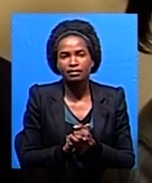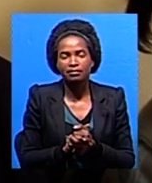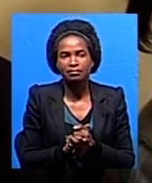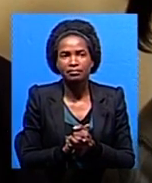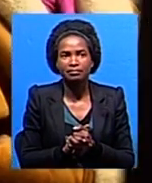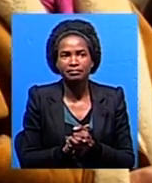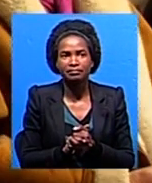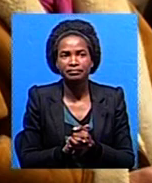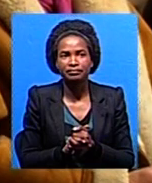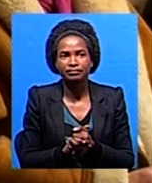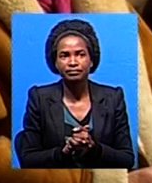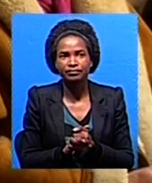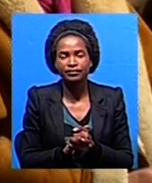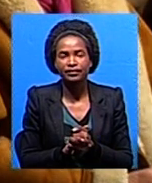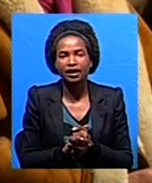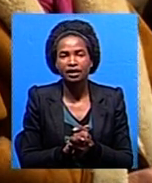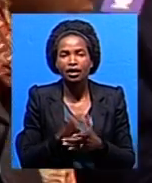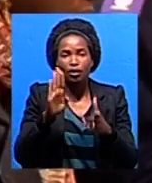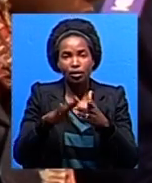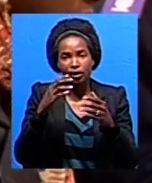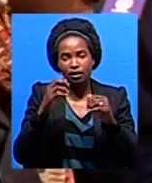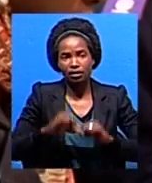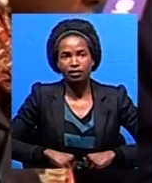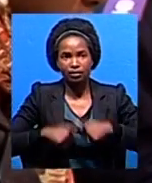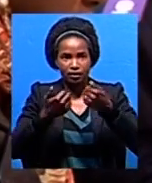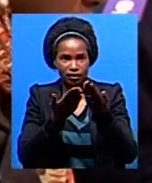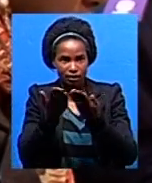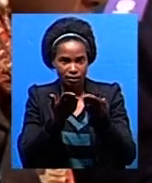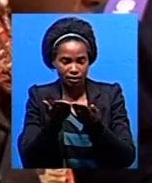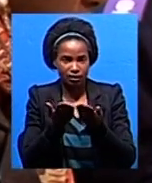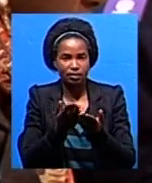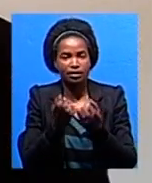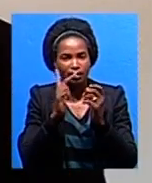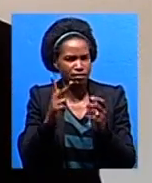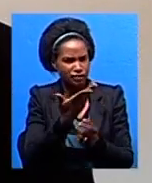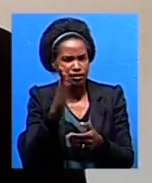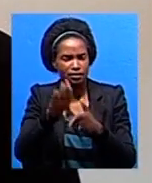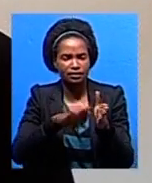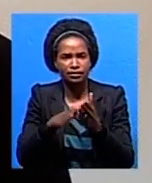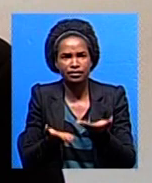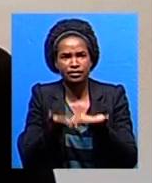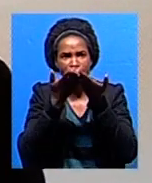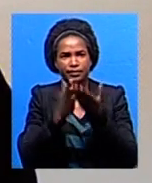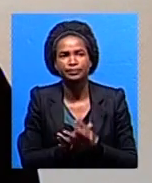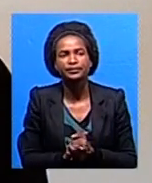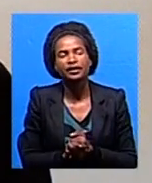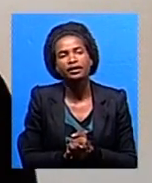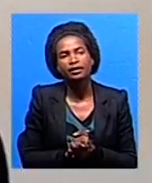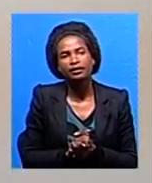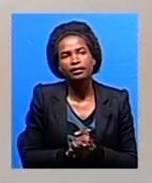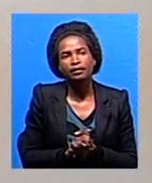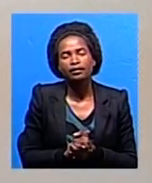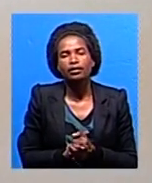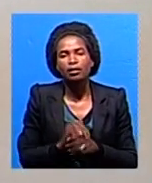environment as regards fast tracking of health care and service delivery. You fast track by growing that person